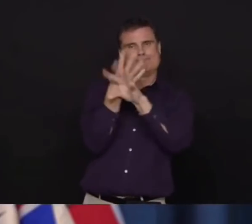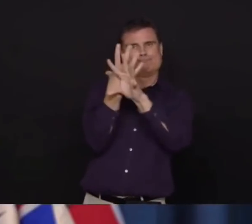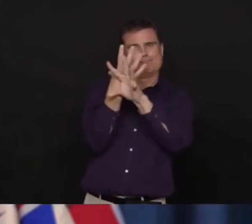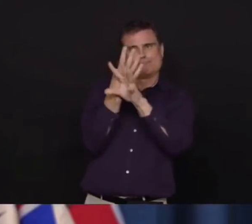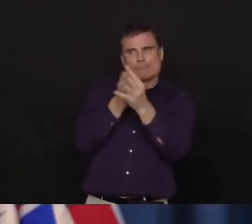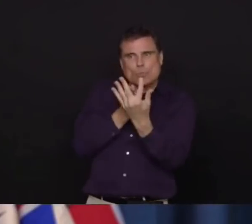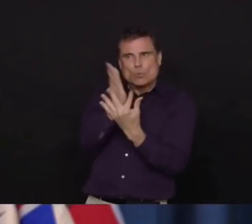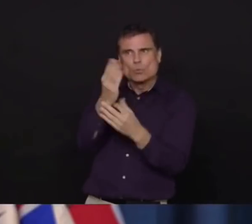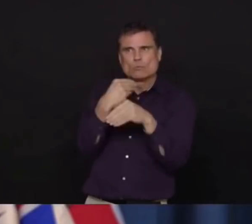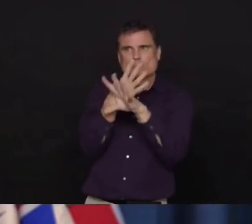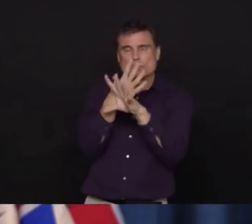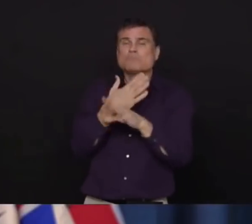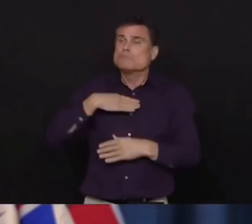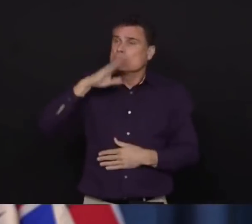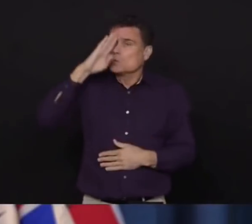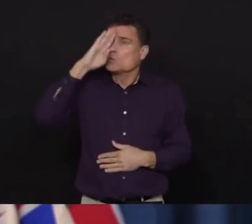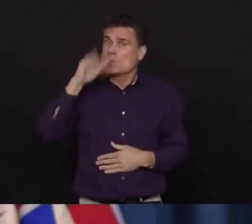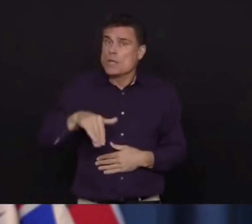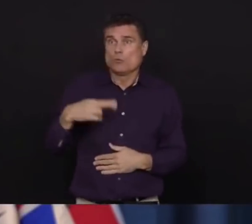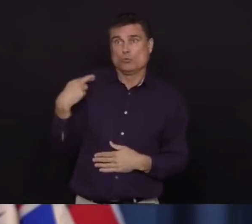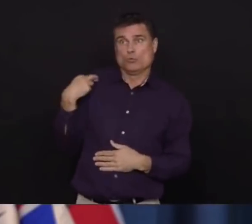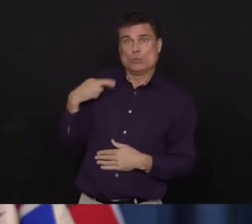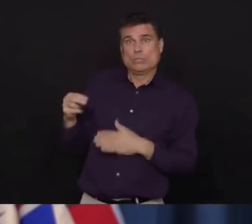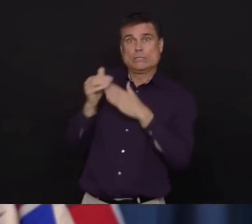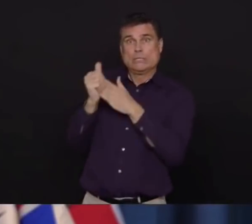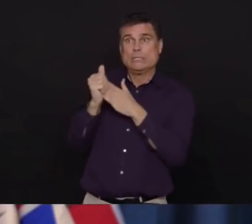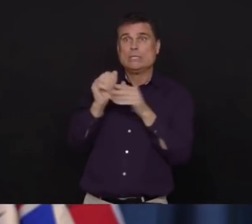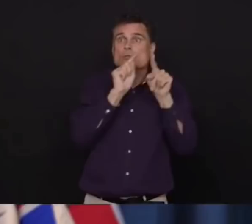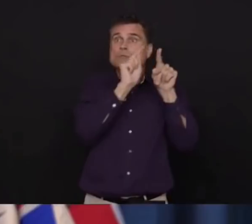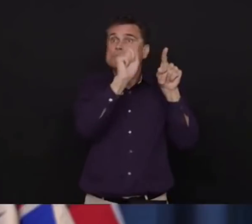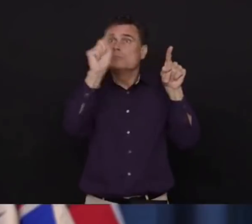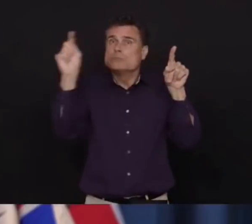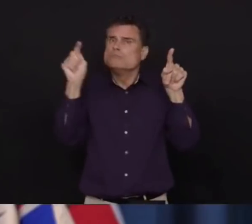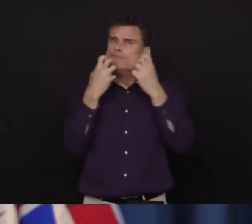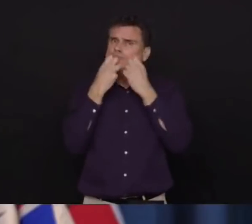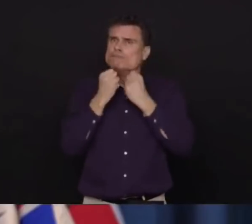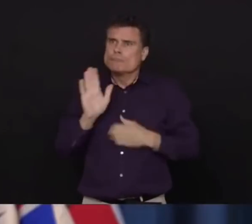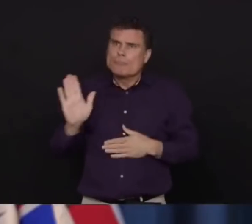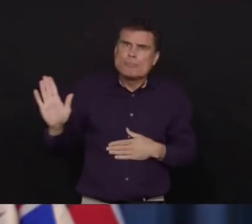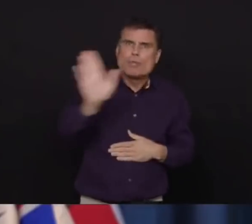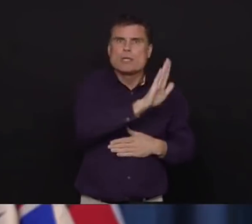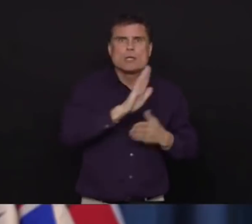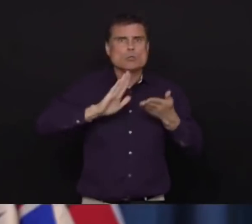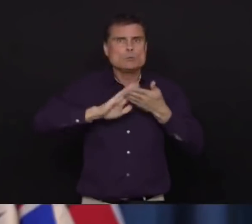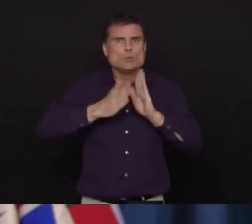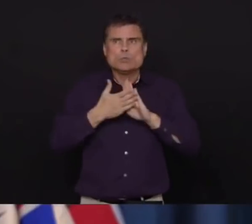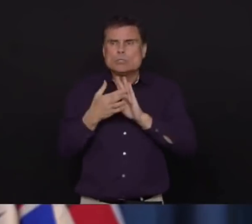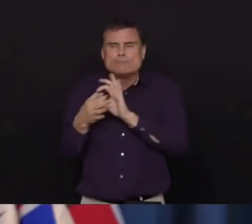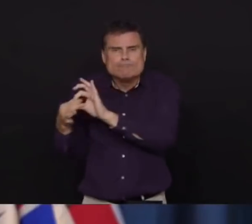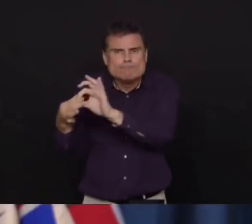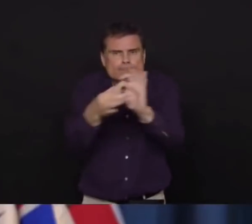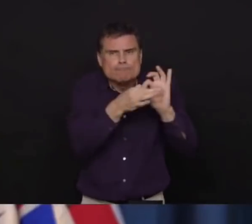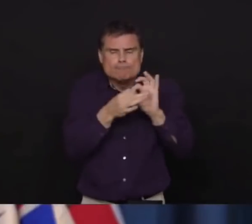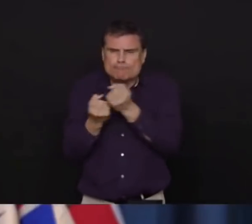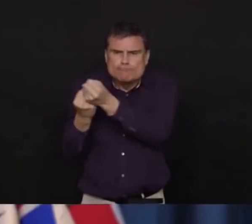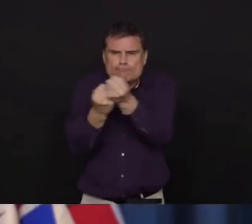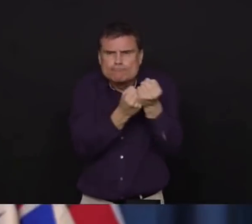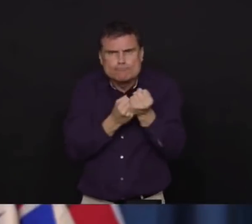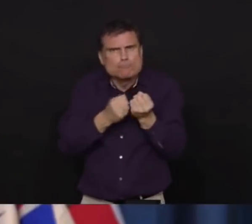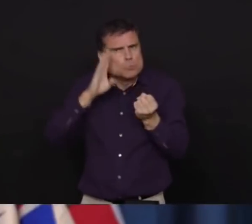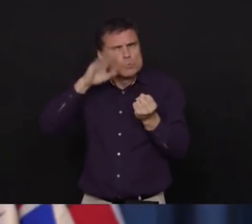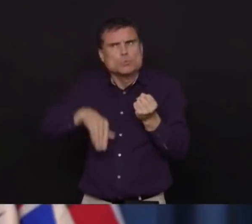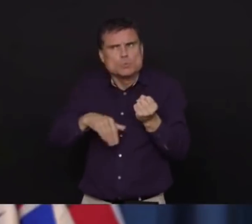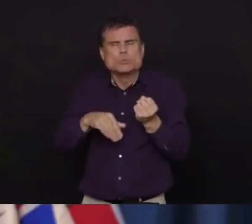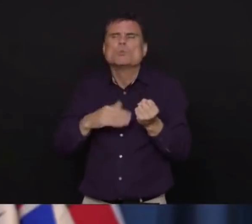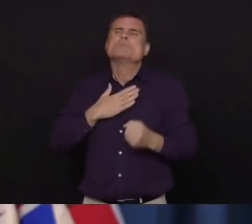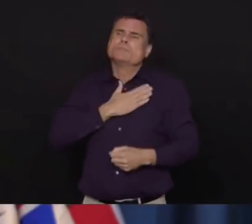to make sure that we can do these types of important ceremonies in a safe way. So we need to use